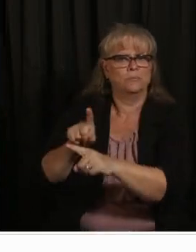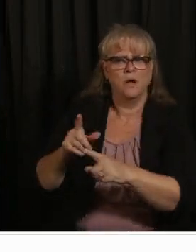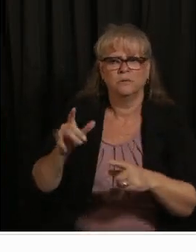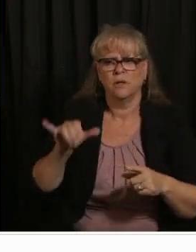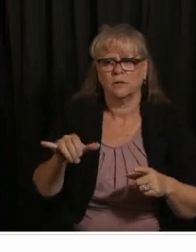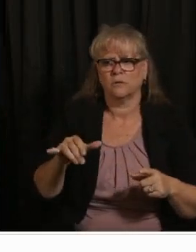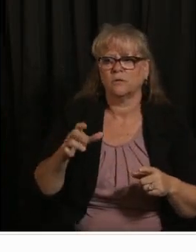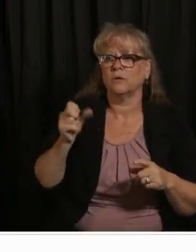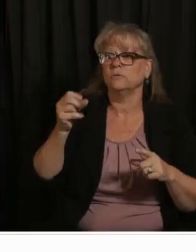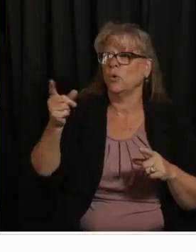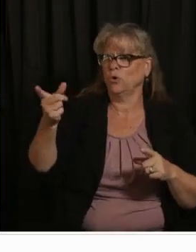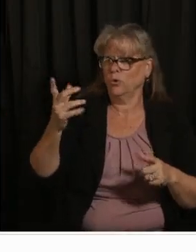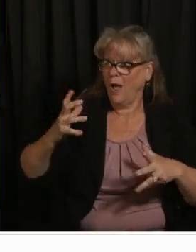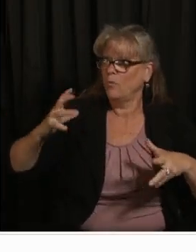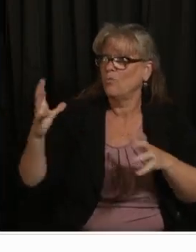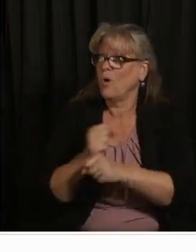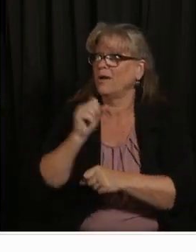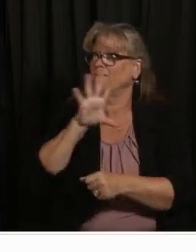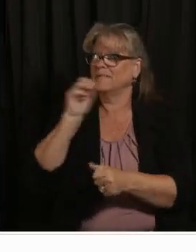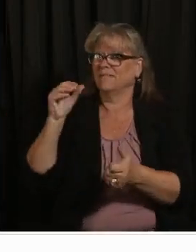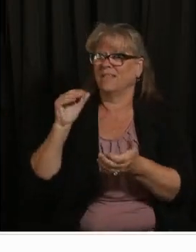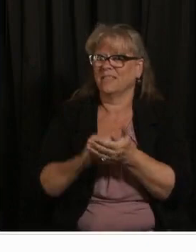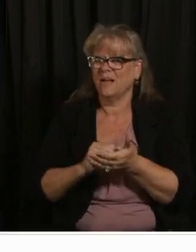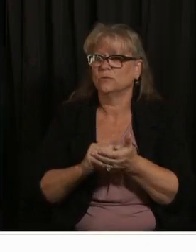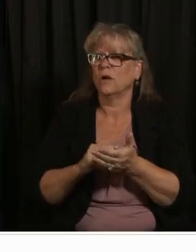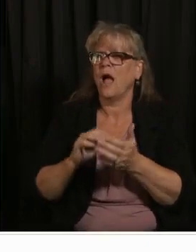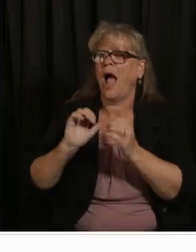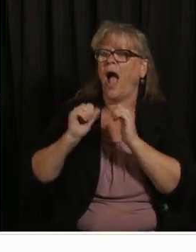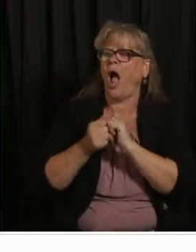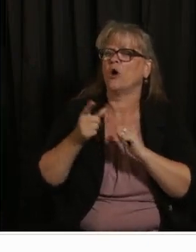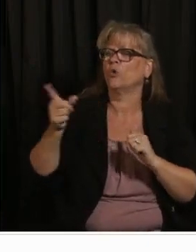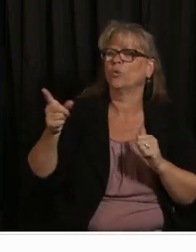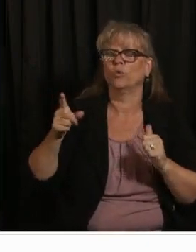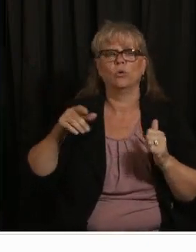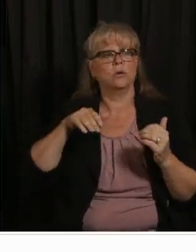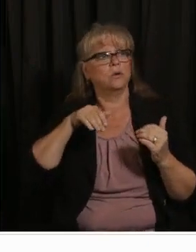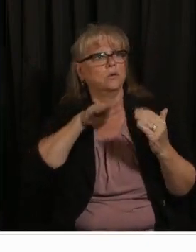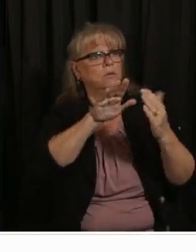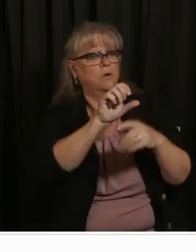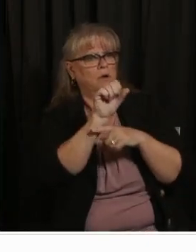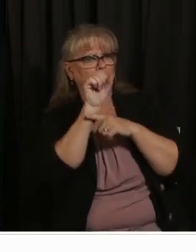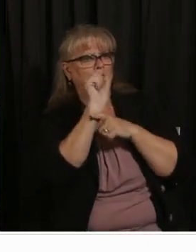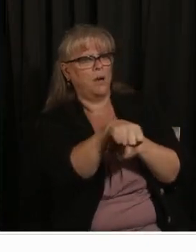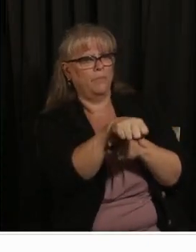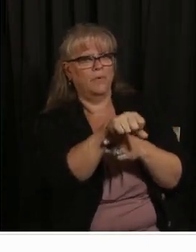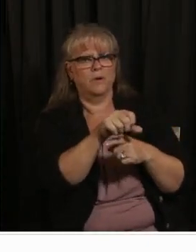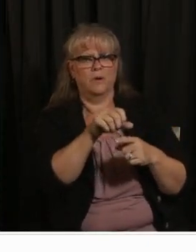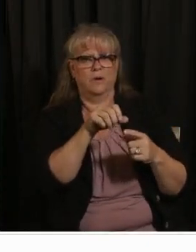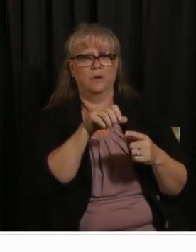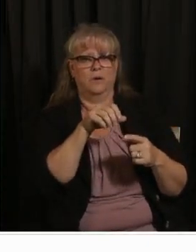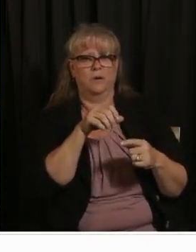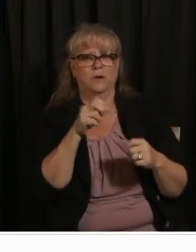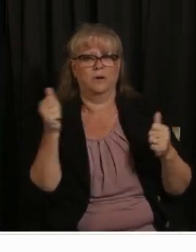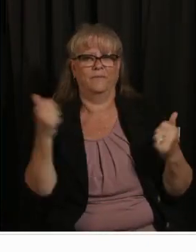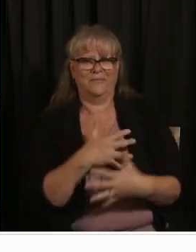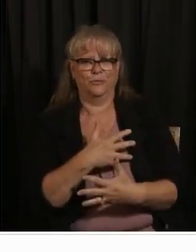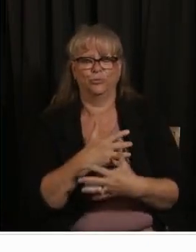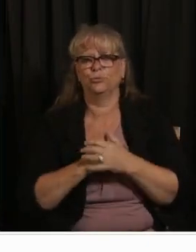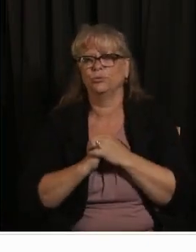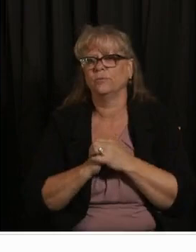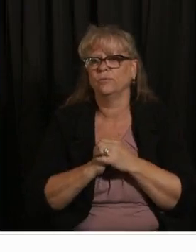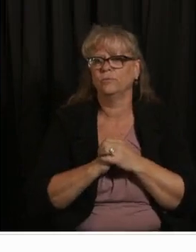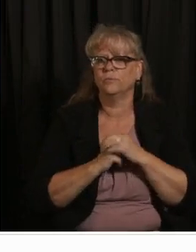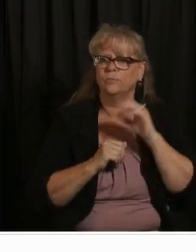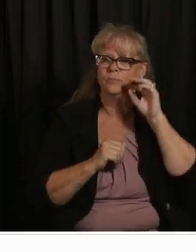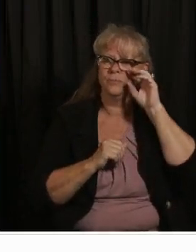,000 scholarship for having faced your own fears Brady um before I got the vaccine or whenever